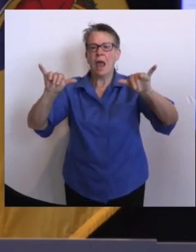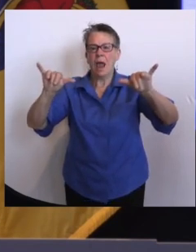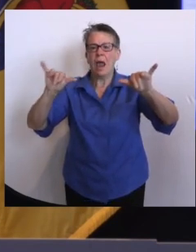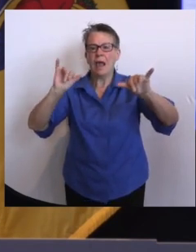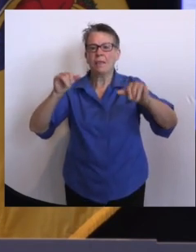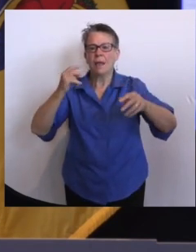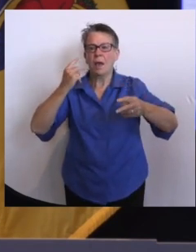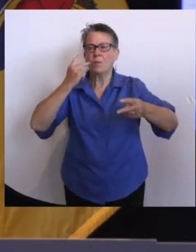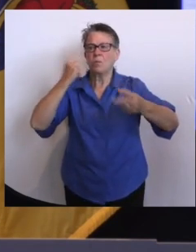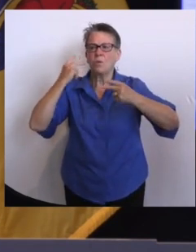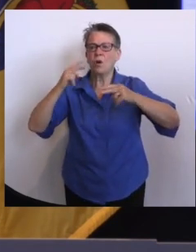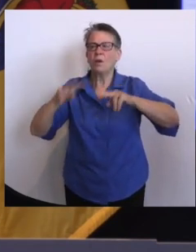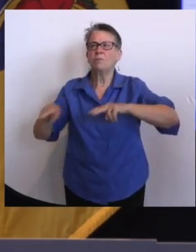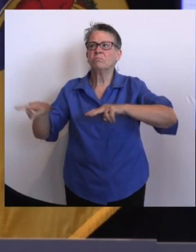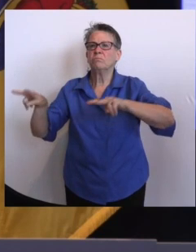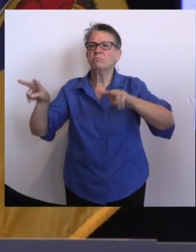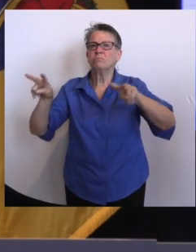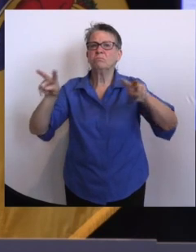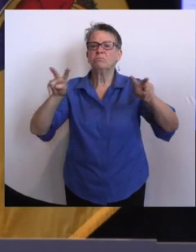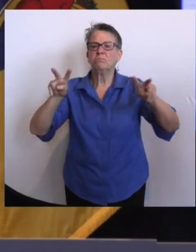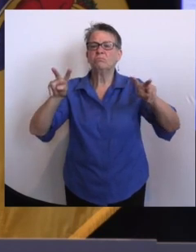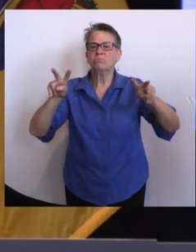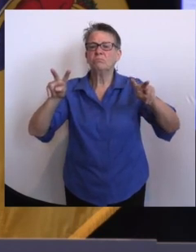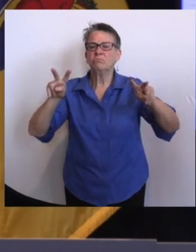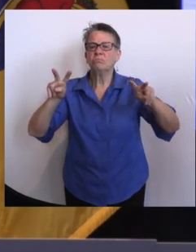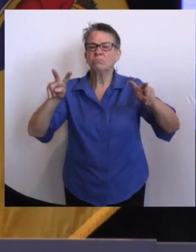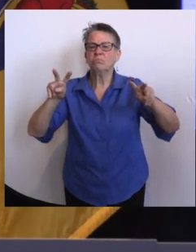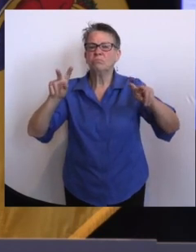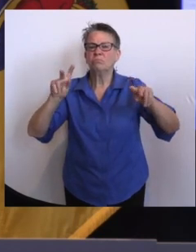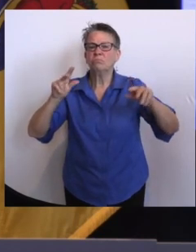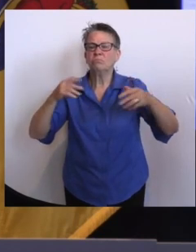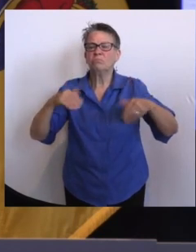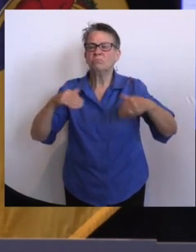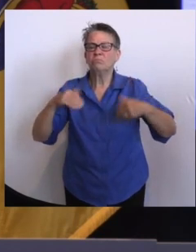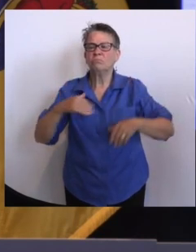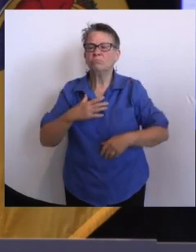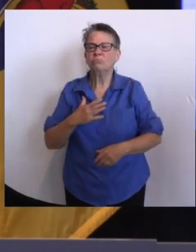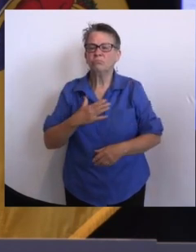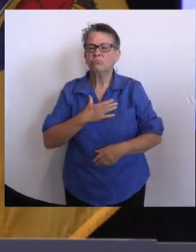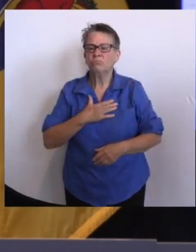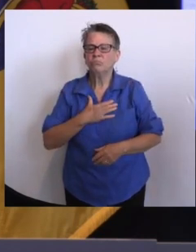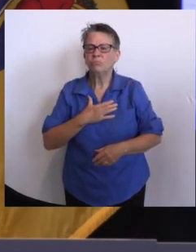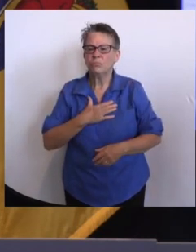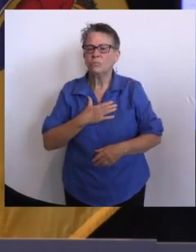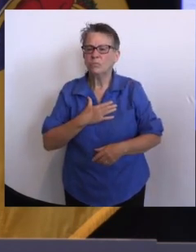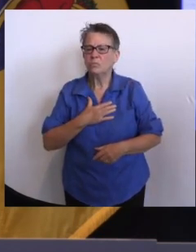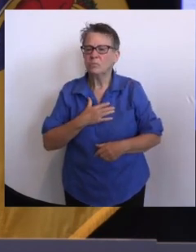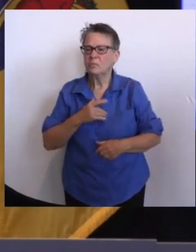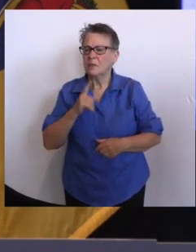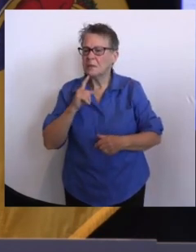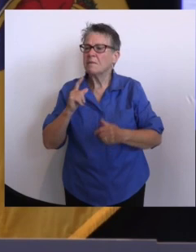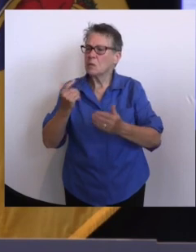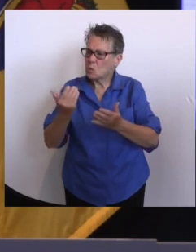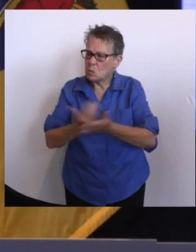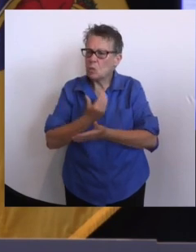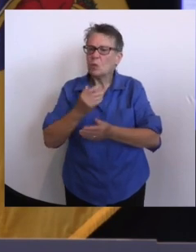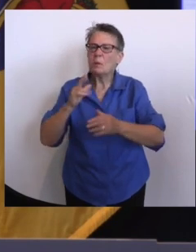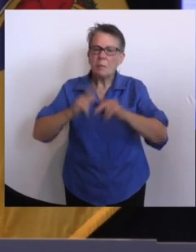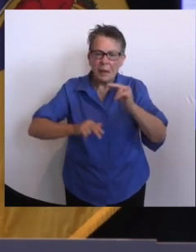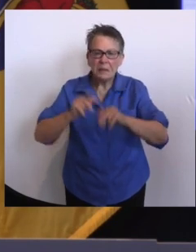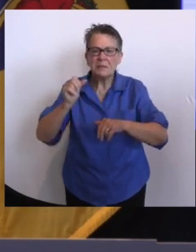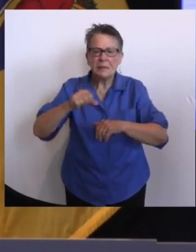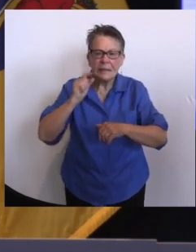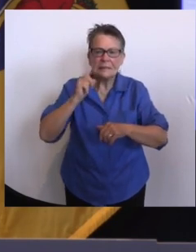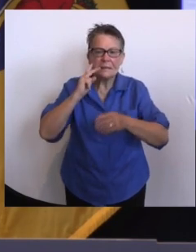which obviously has now been so rebuilt, but with those memories still fresh in our minds. So God bless each and every one of the